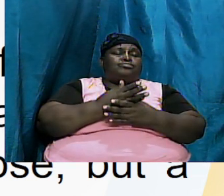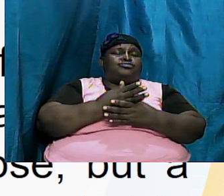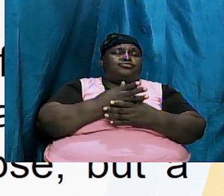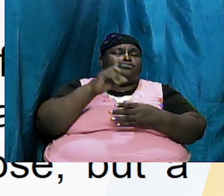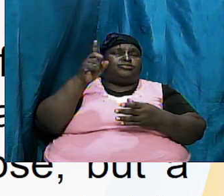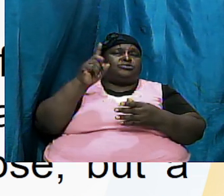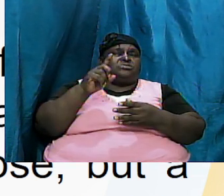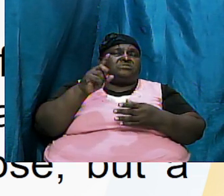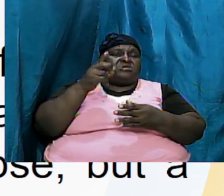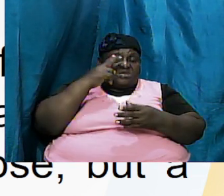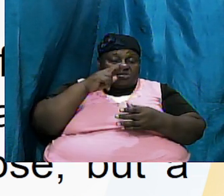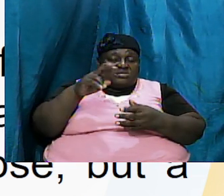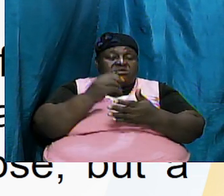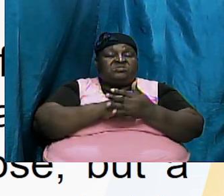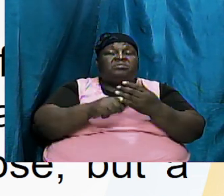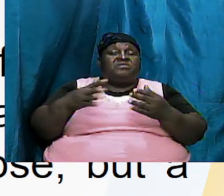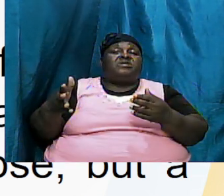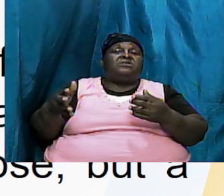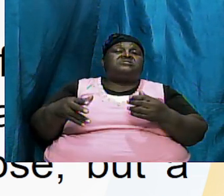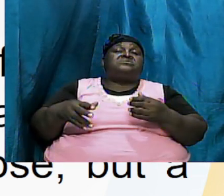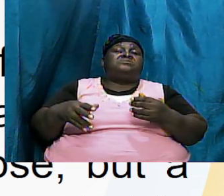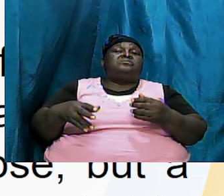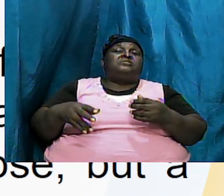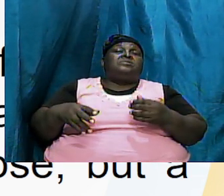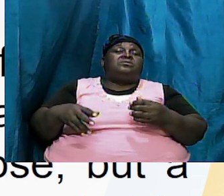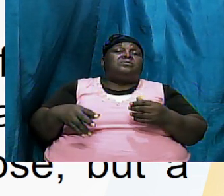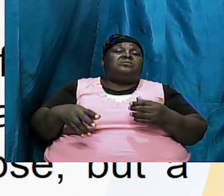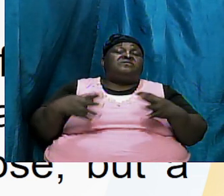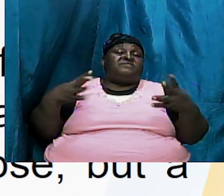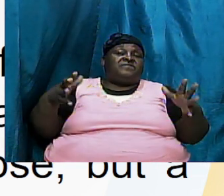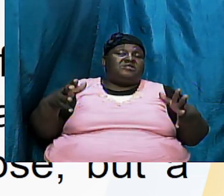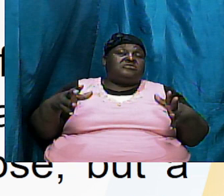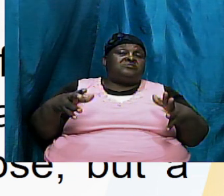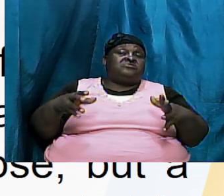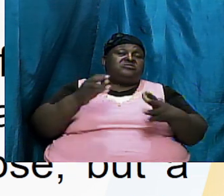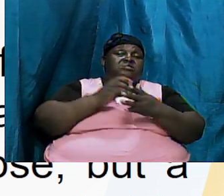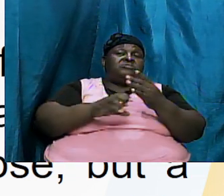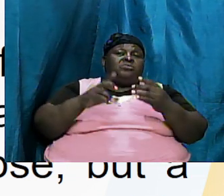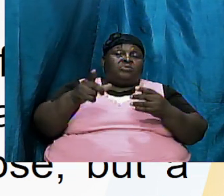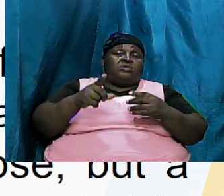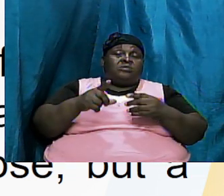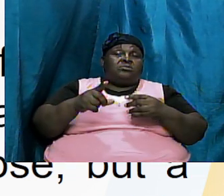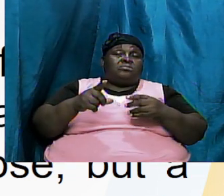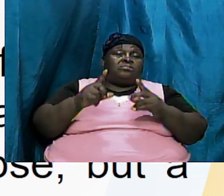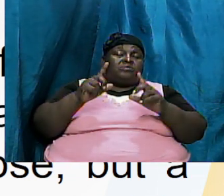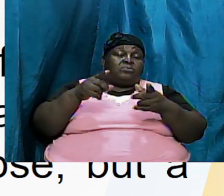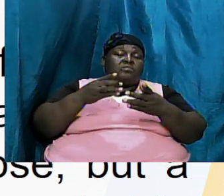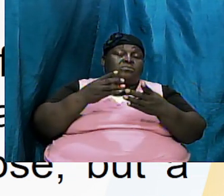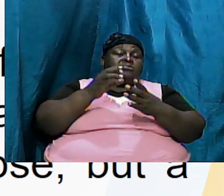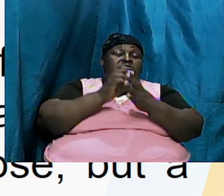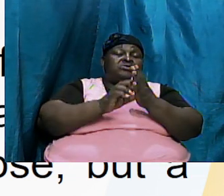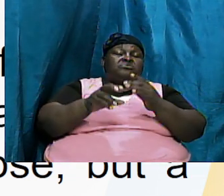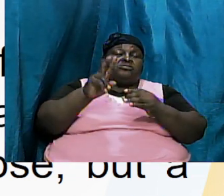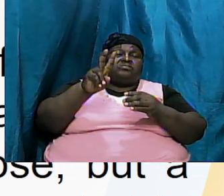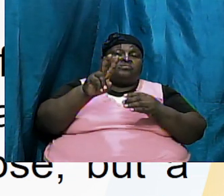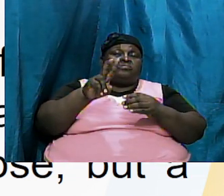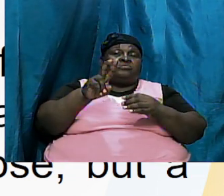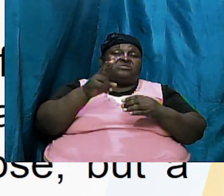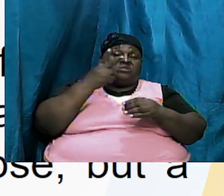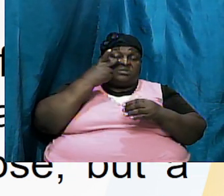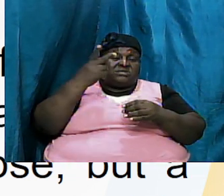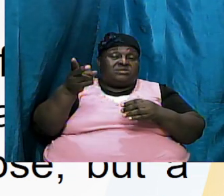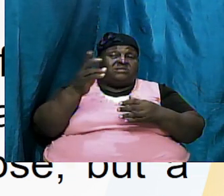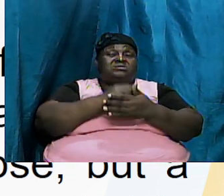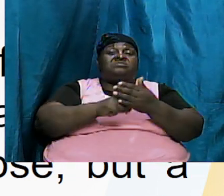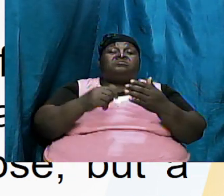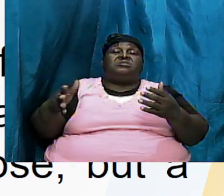sequence of things when you go through Genesis chapter 2 you are going to see some things and it looks a little different based